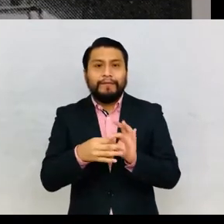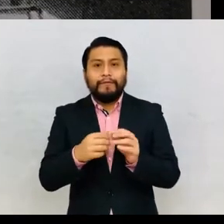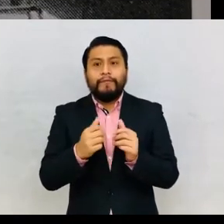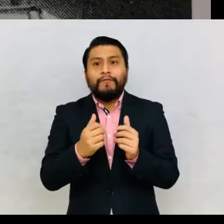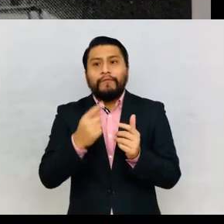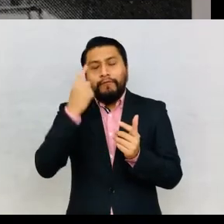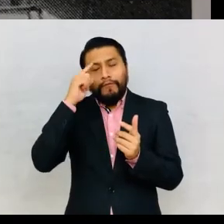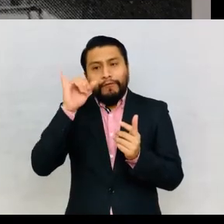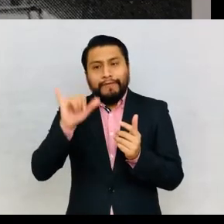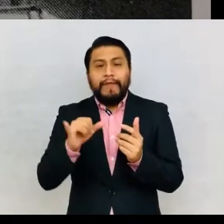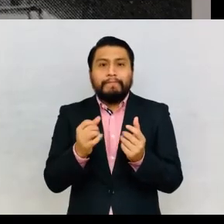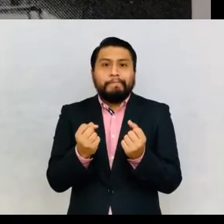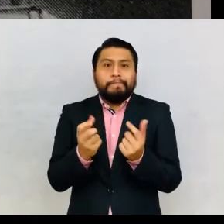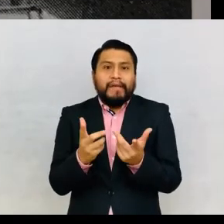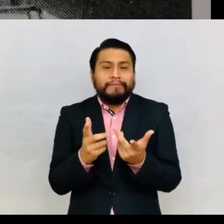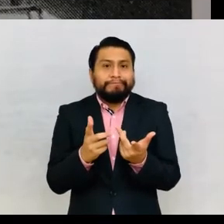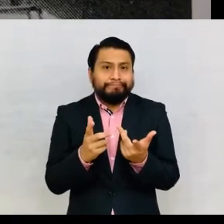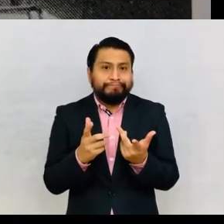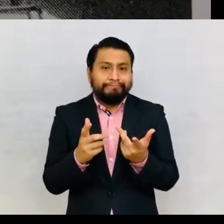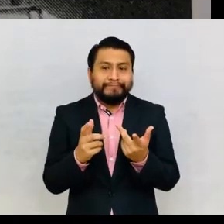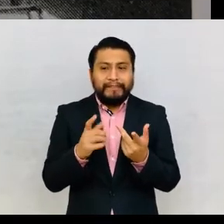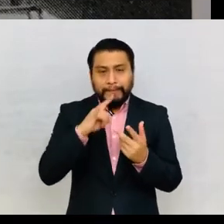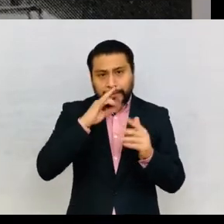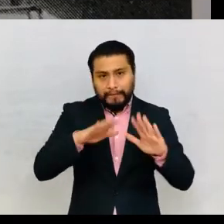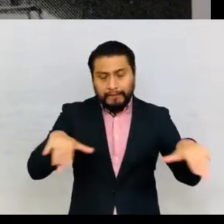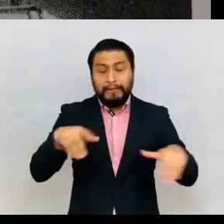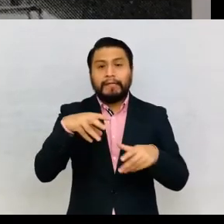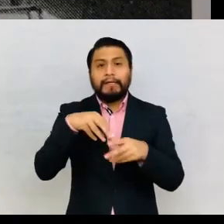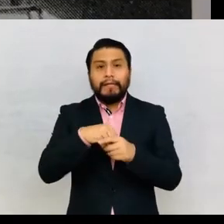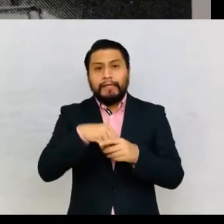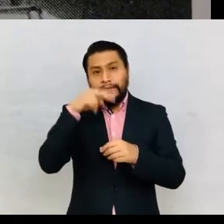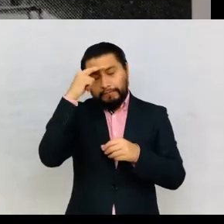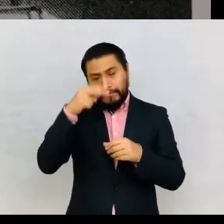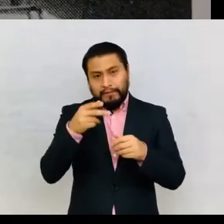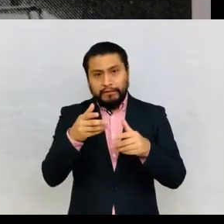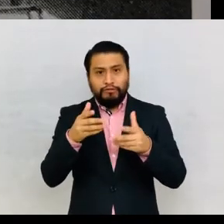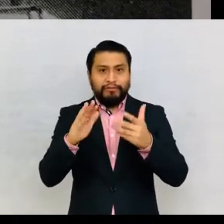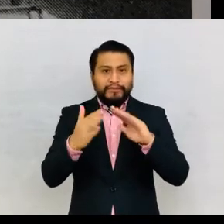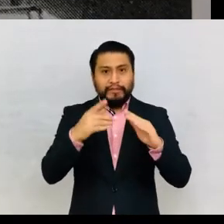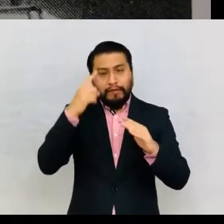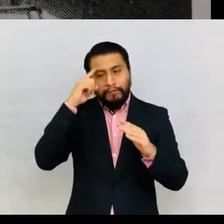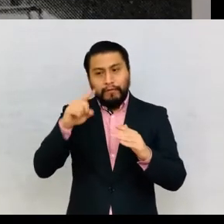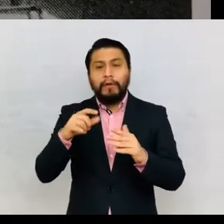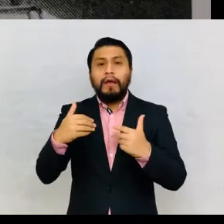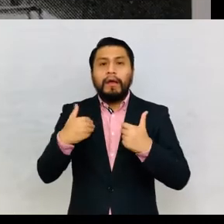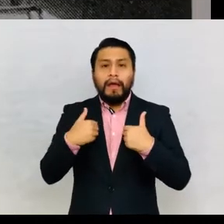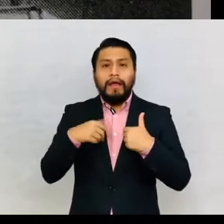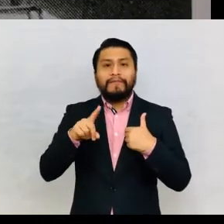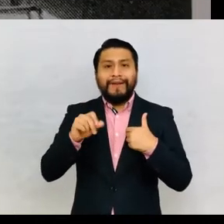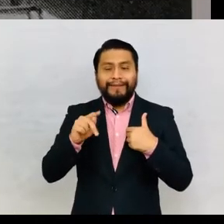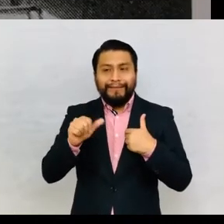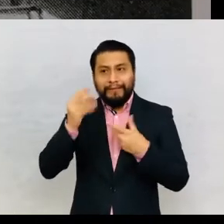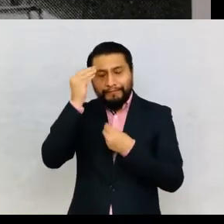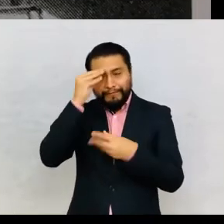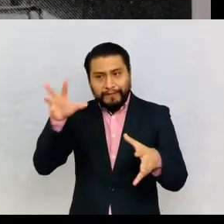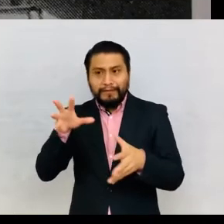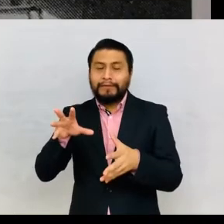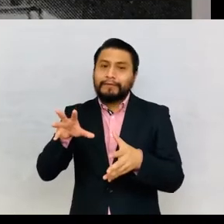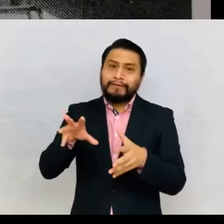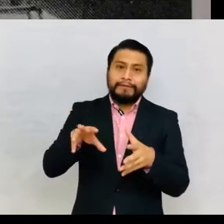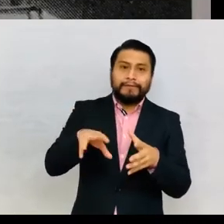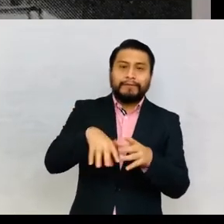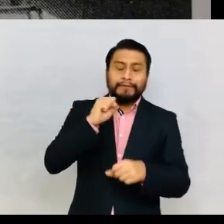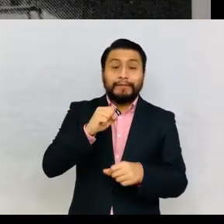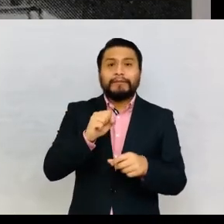number of children in Mexico City to obtain representative data of the city, not to mention the nation.